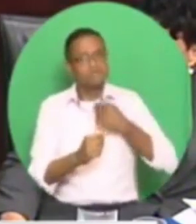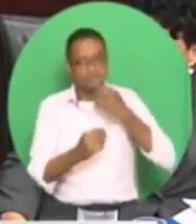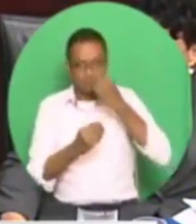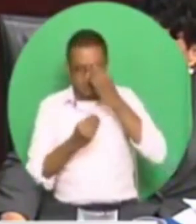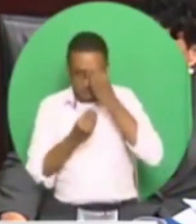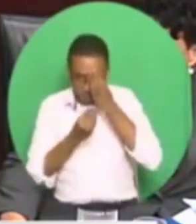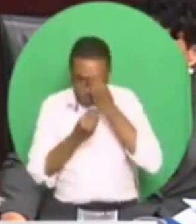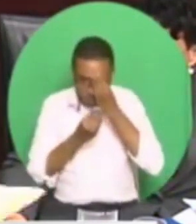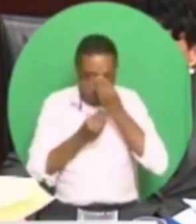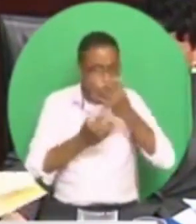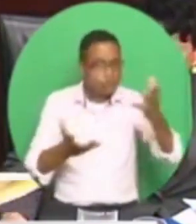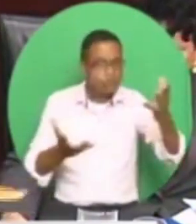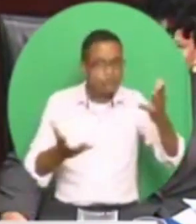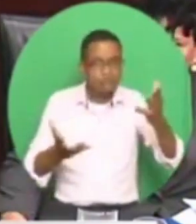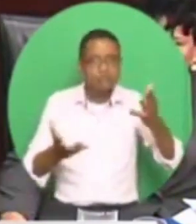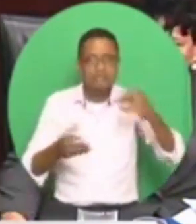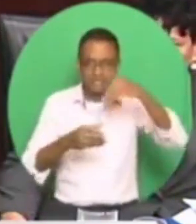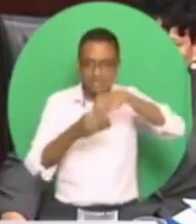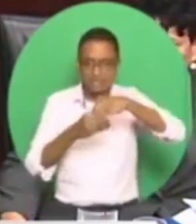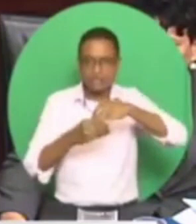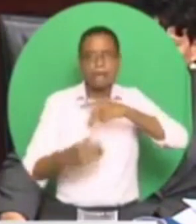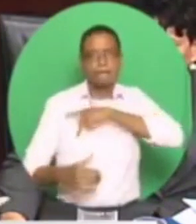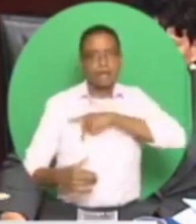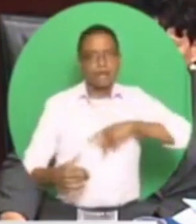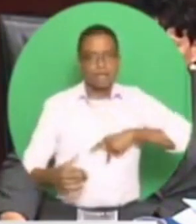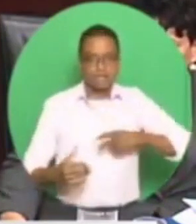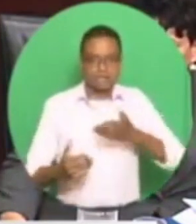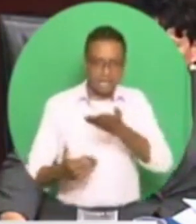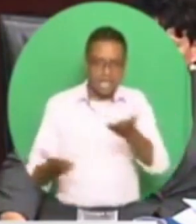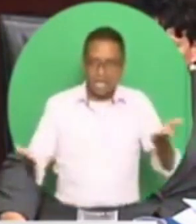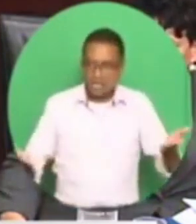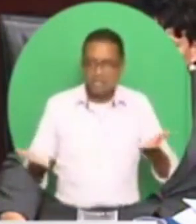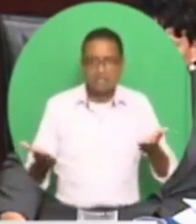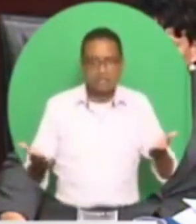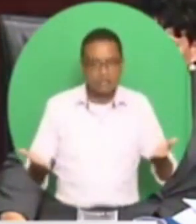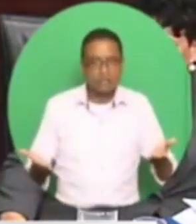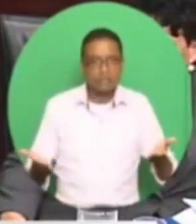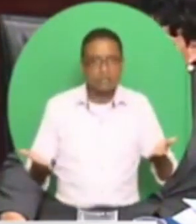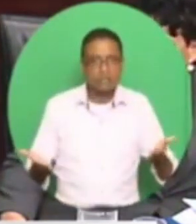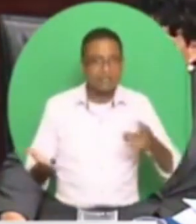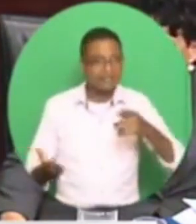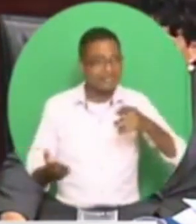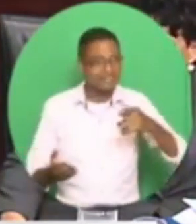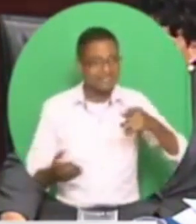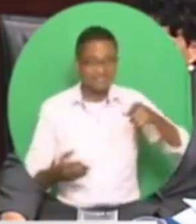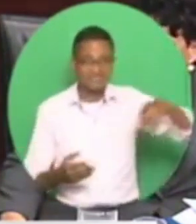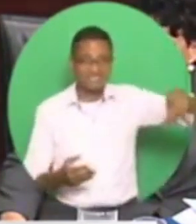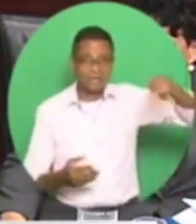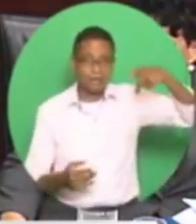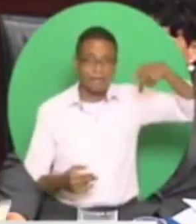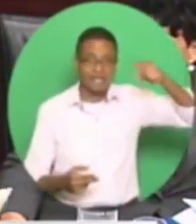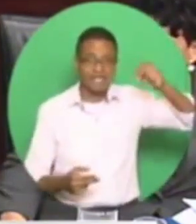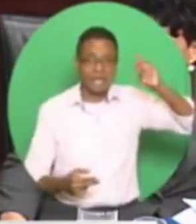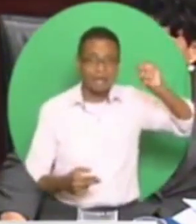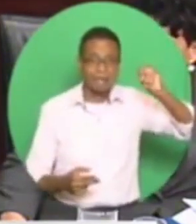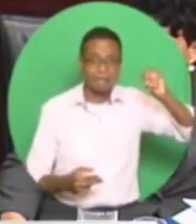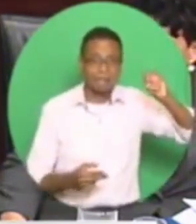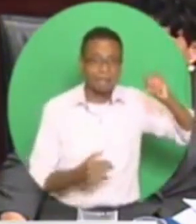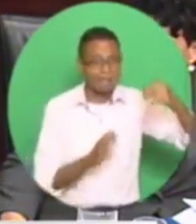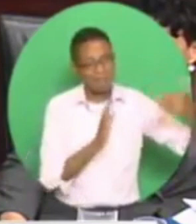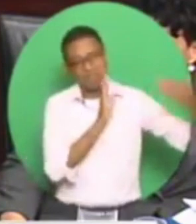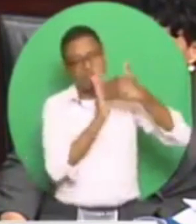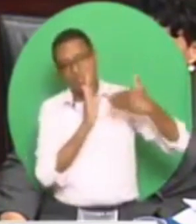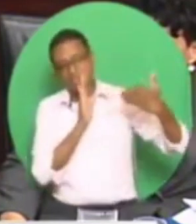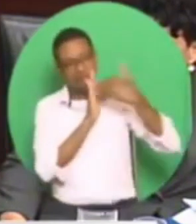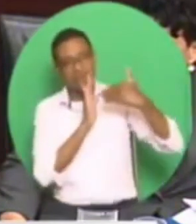I raised certain matters. And, Madam Speaker, they beat me from pillar to post. Madam Speaker, was